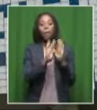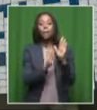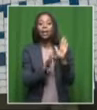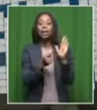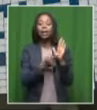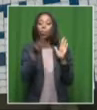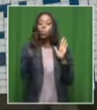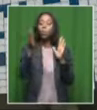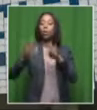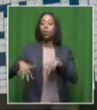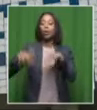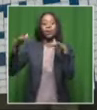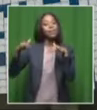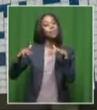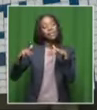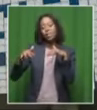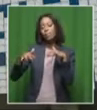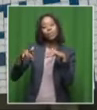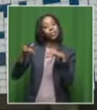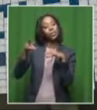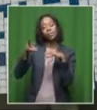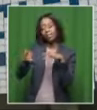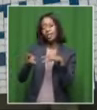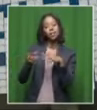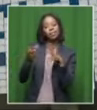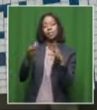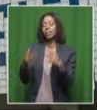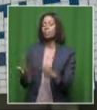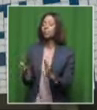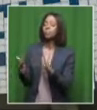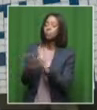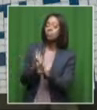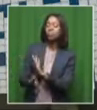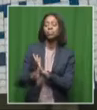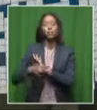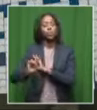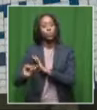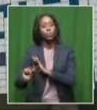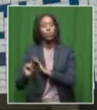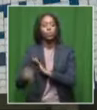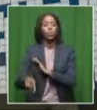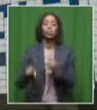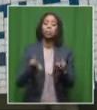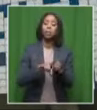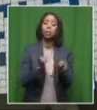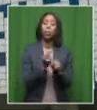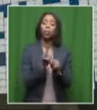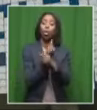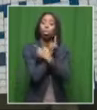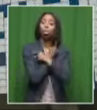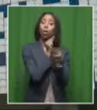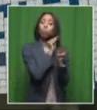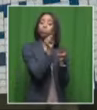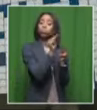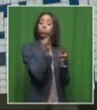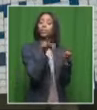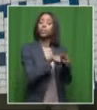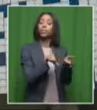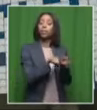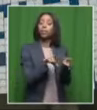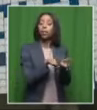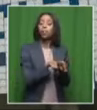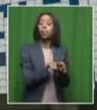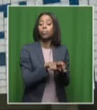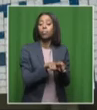needs to be passed as a matter of urgency. The establishment themselves, because actually, the